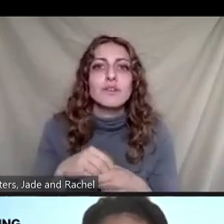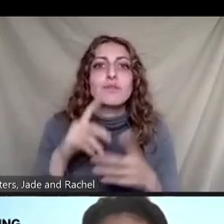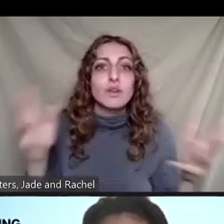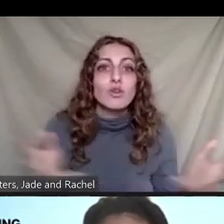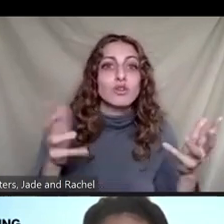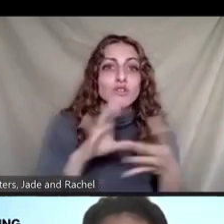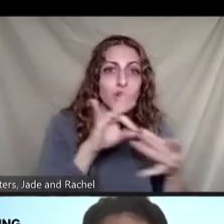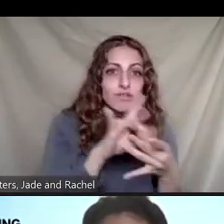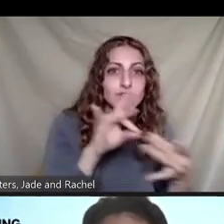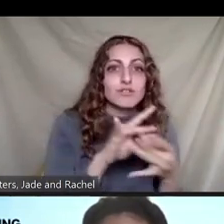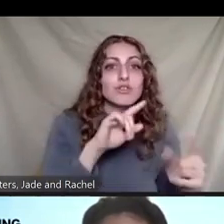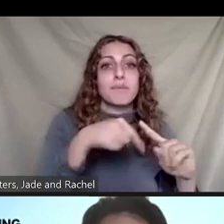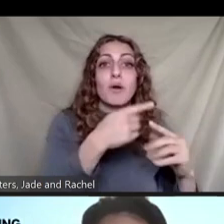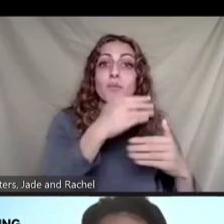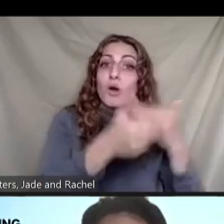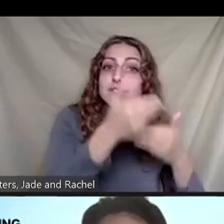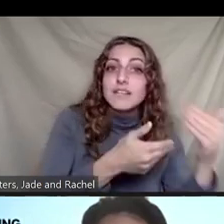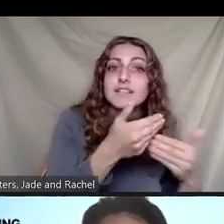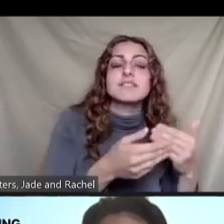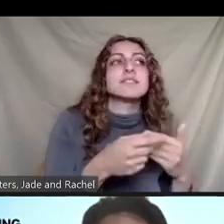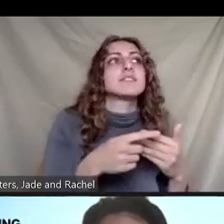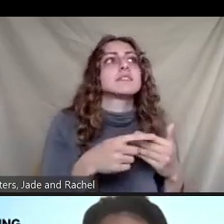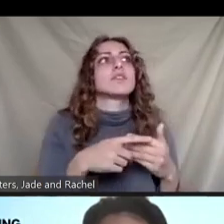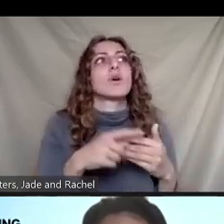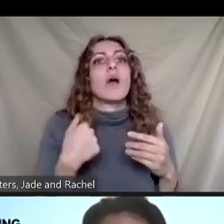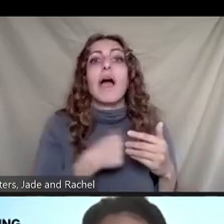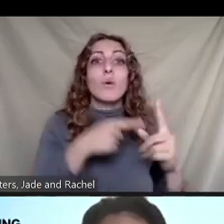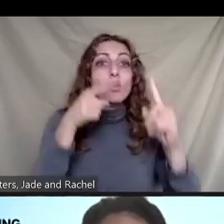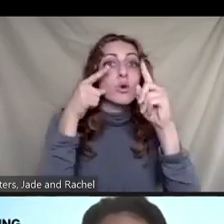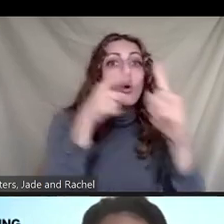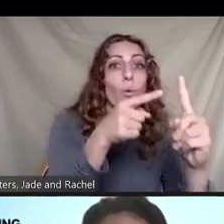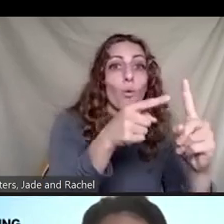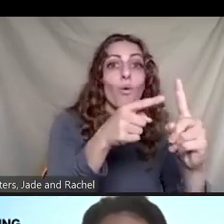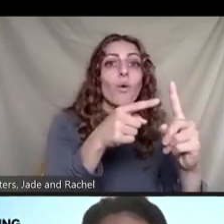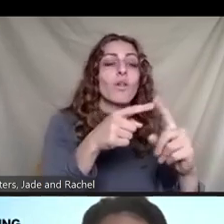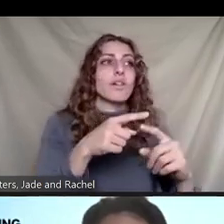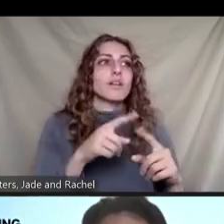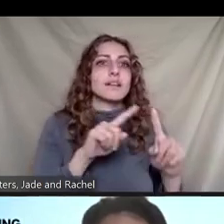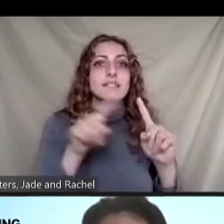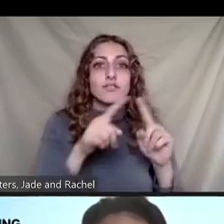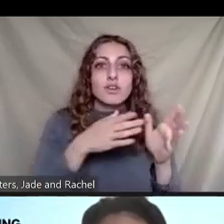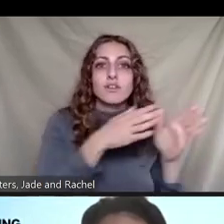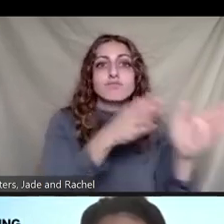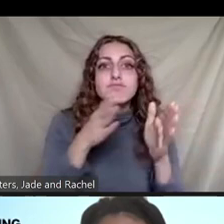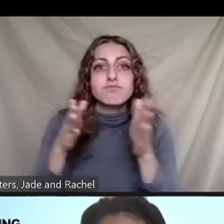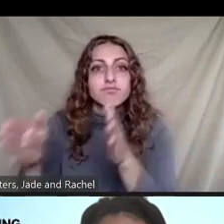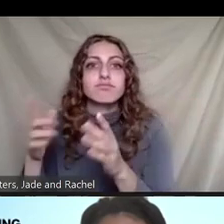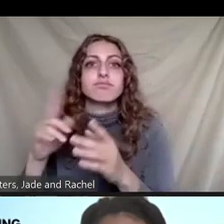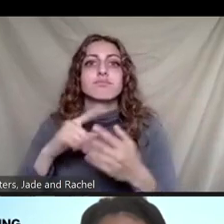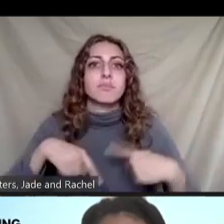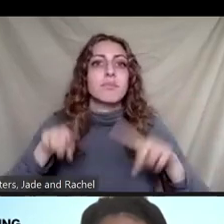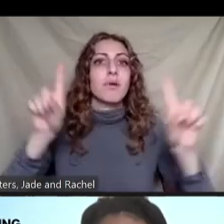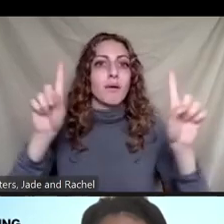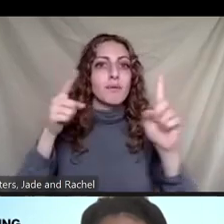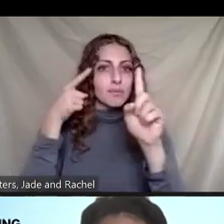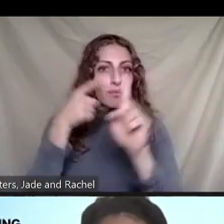instead talk about what is the means, the ends that we're trying to realize and what are different pathways to getting there. And many of those